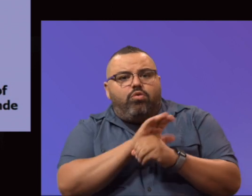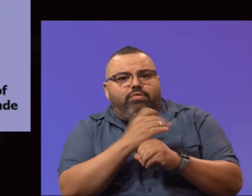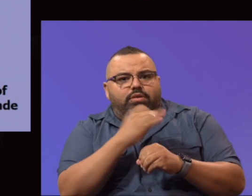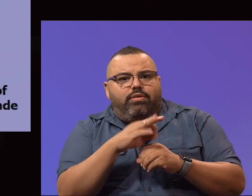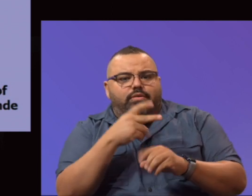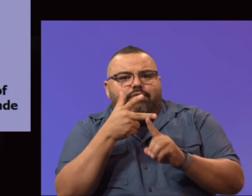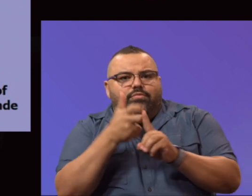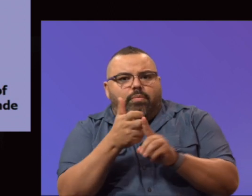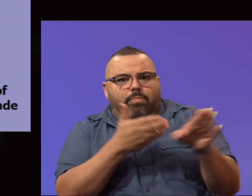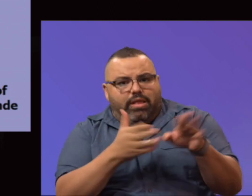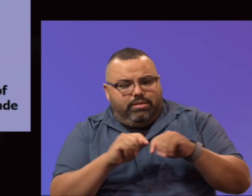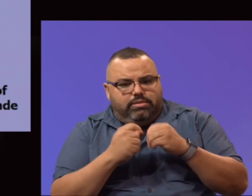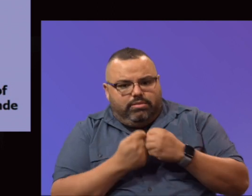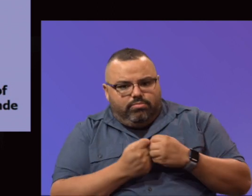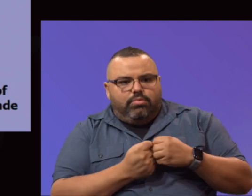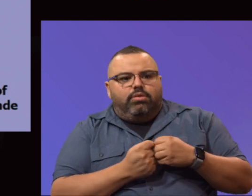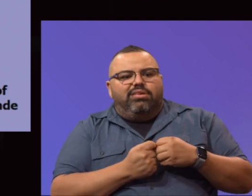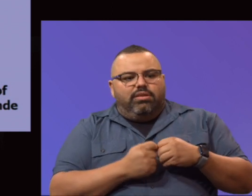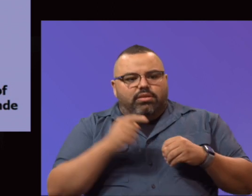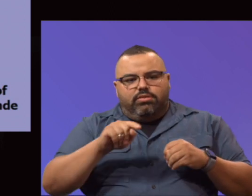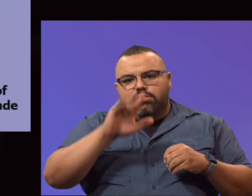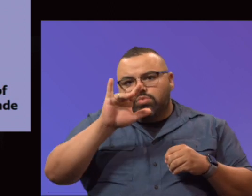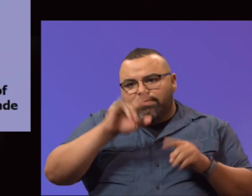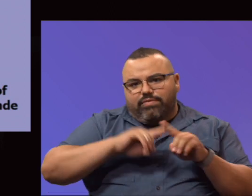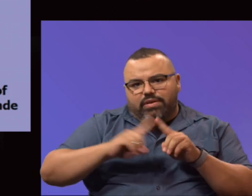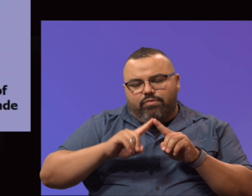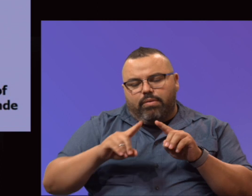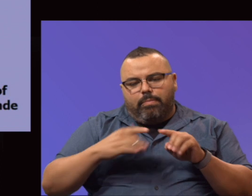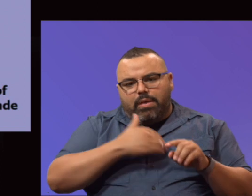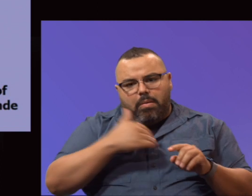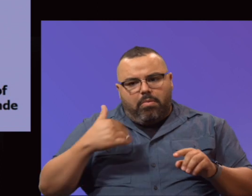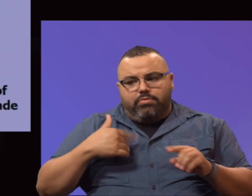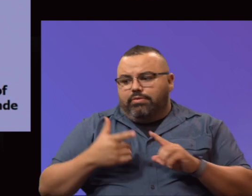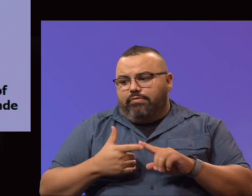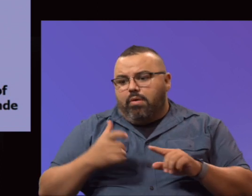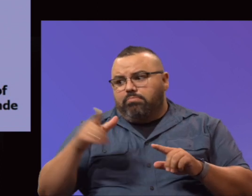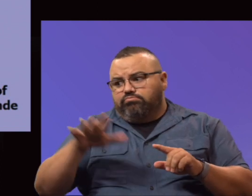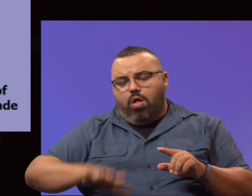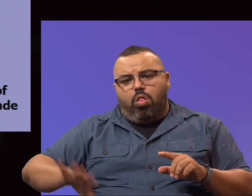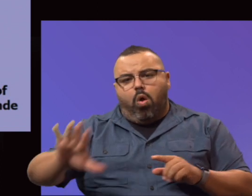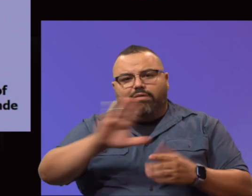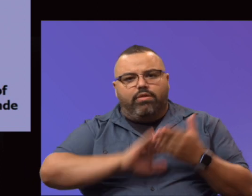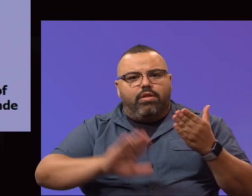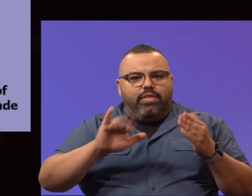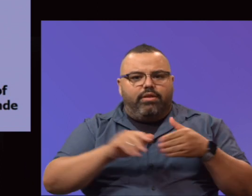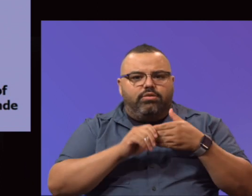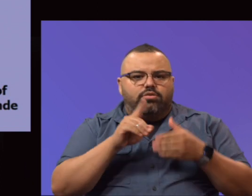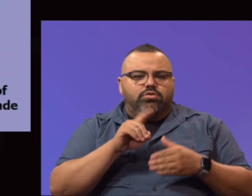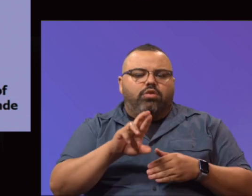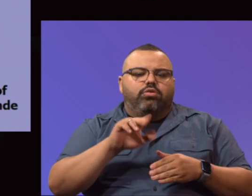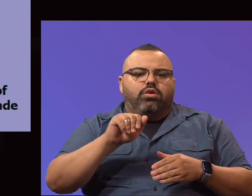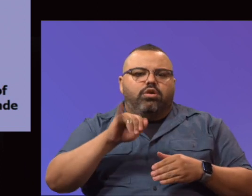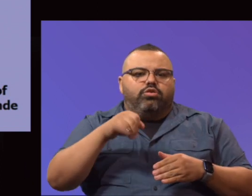vaccination planning team. This is 25 different members from throughout the college. That's led by Dr. Azhar, our